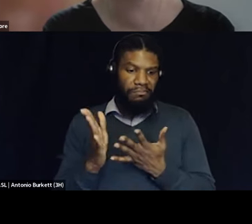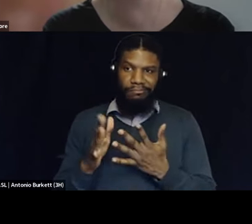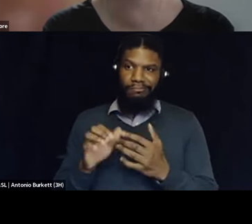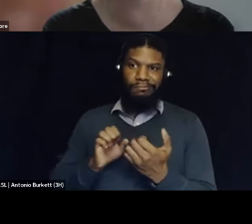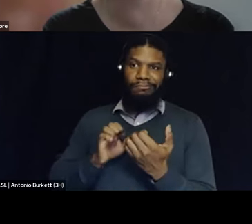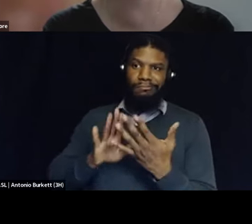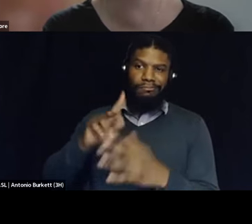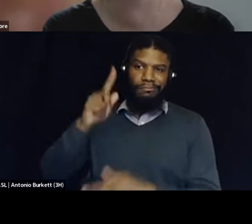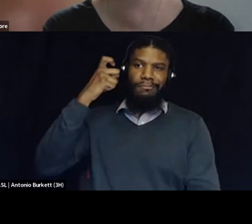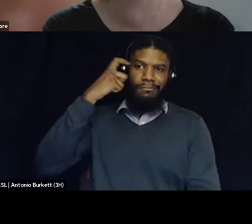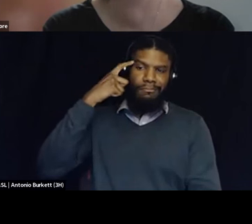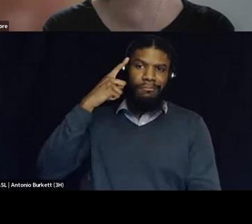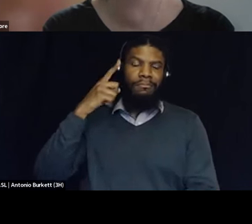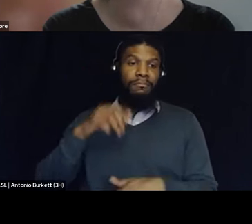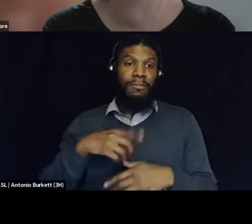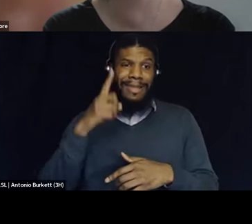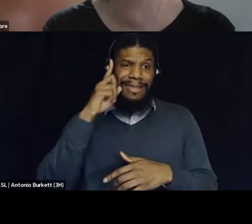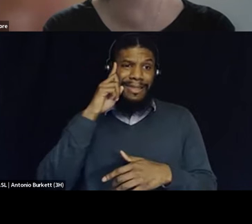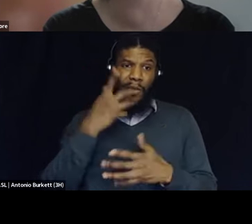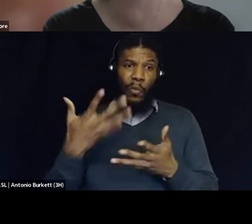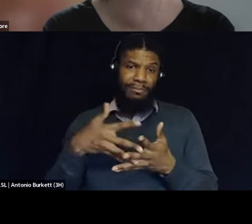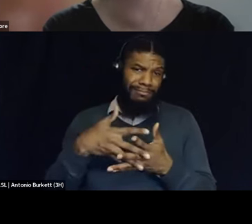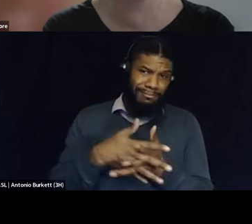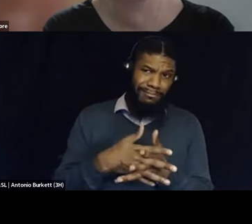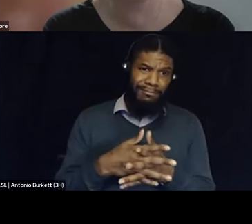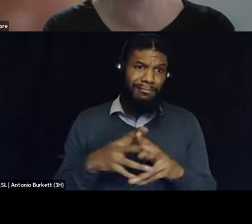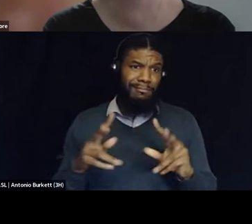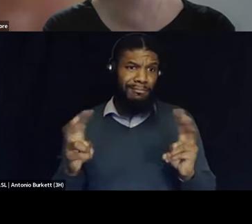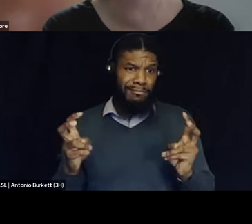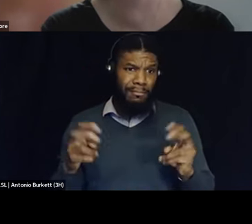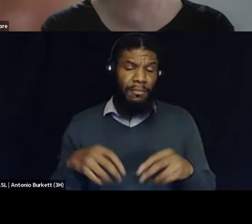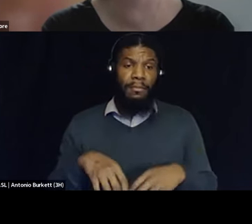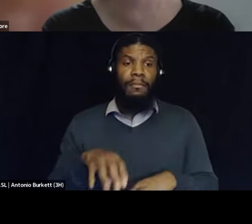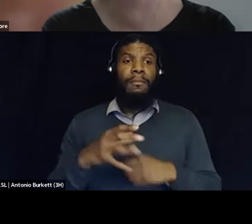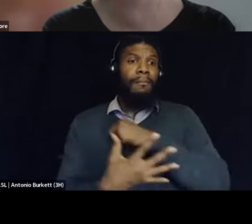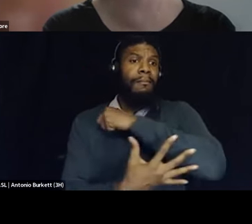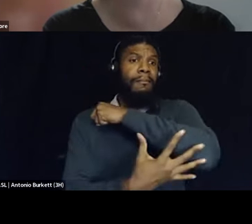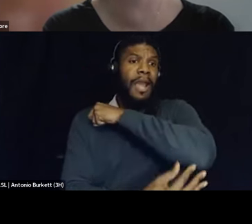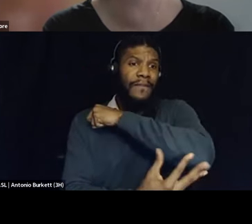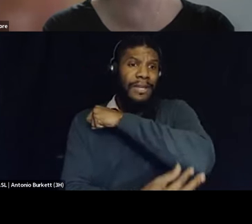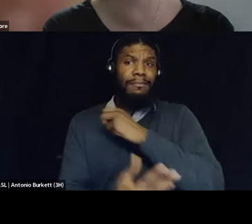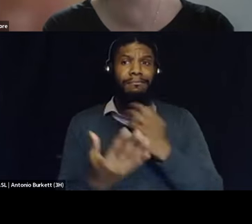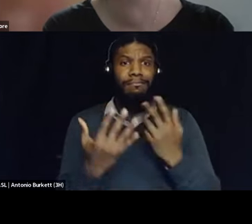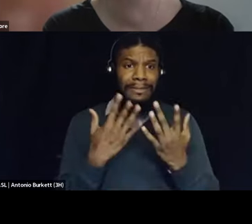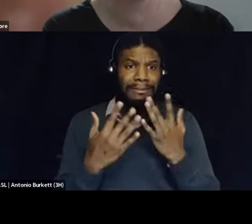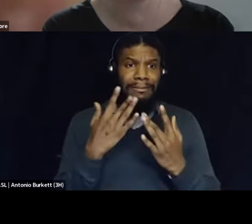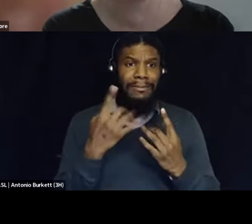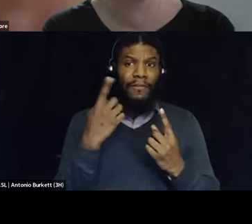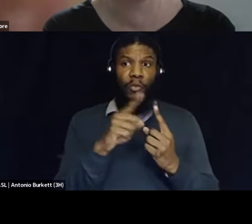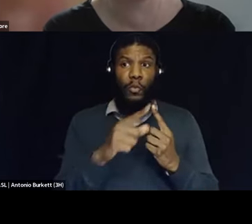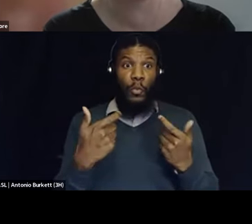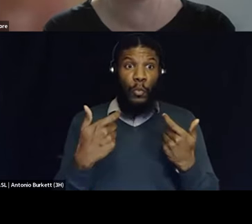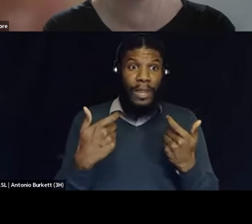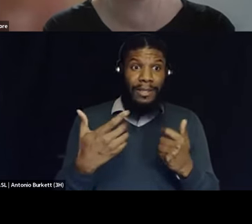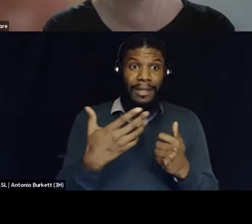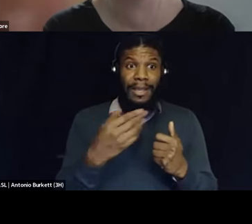about um poverty being the root cause and i think about just saying this out loud for those who are viewing this and those